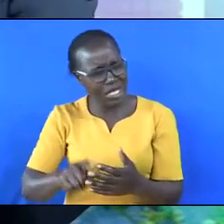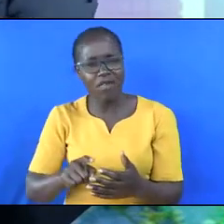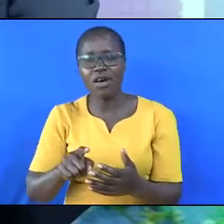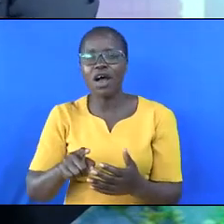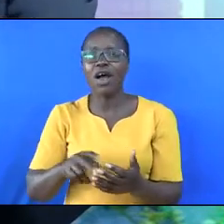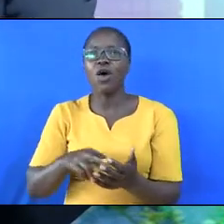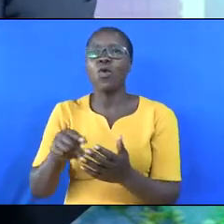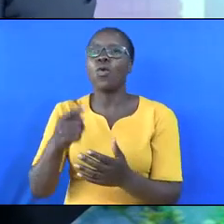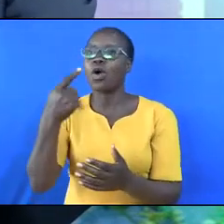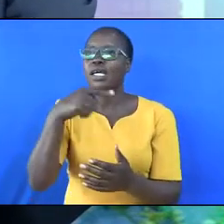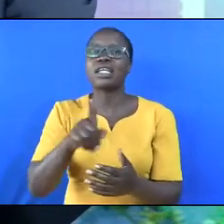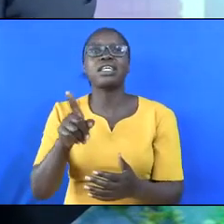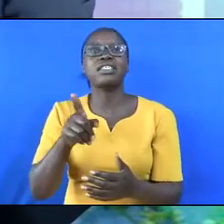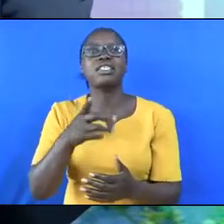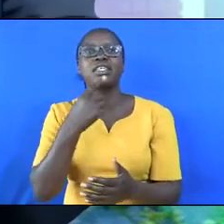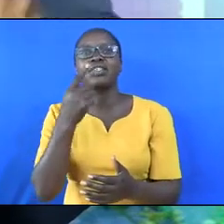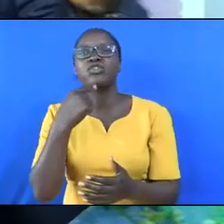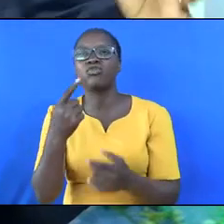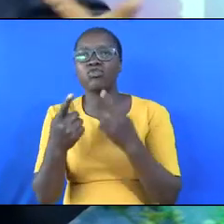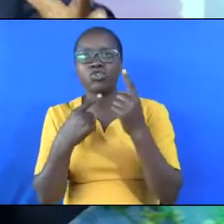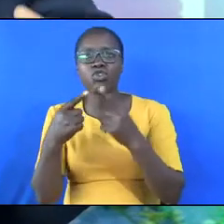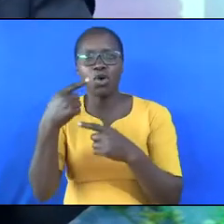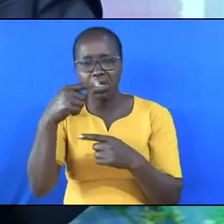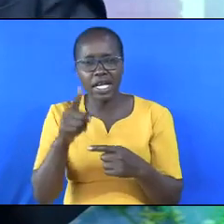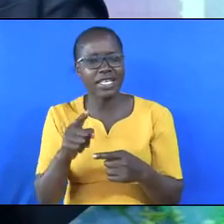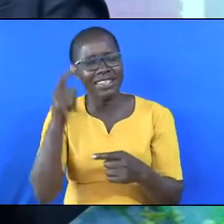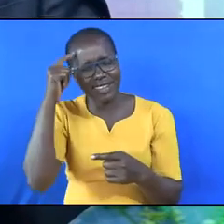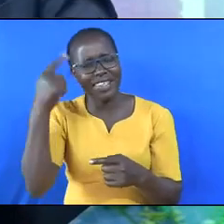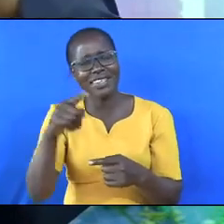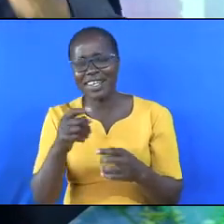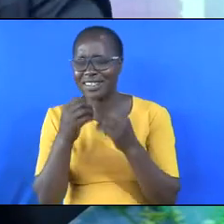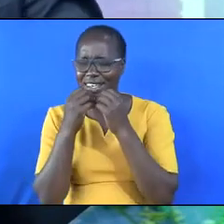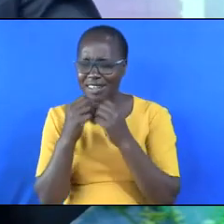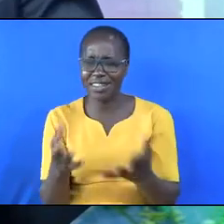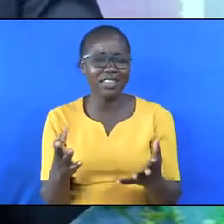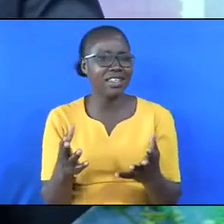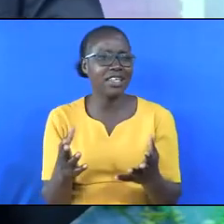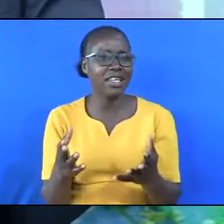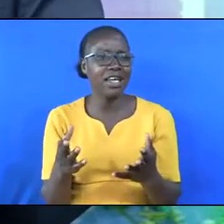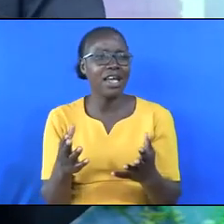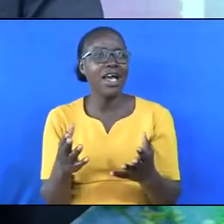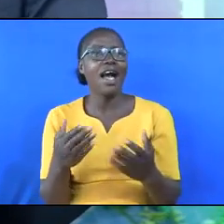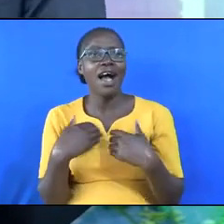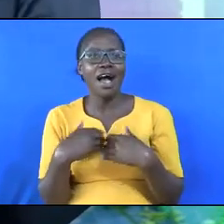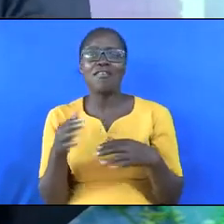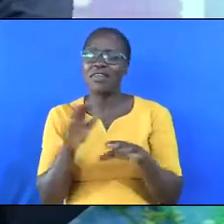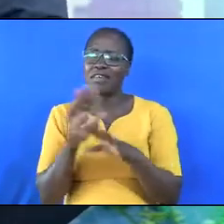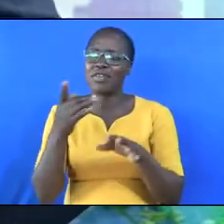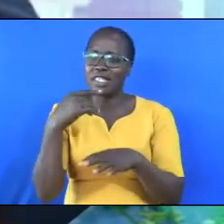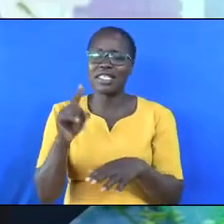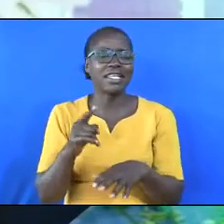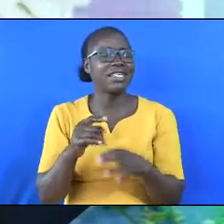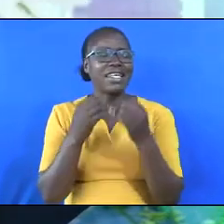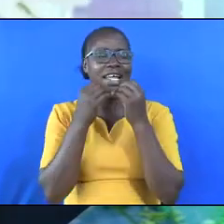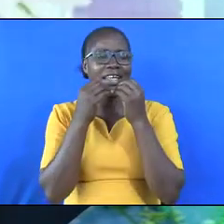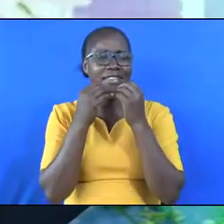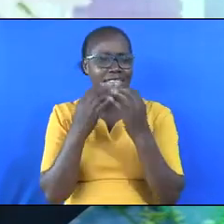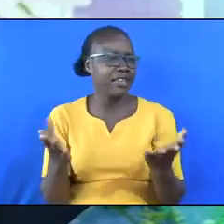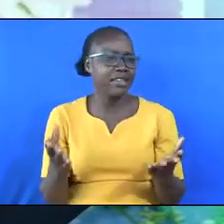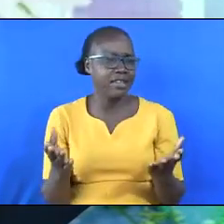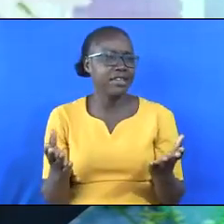you can't talk right, you can't think right, you can't act right. It messes up your body and your mind.